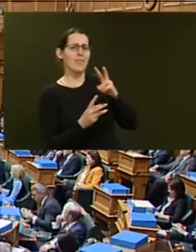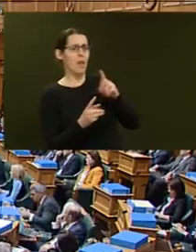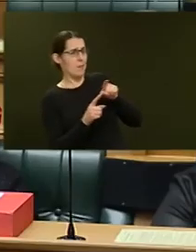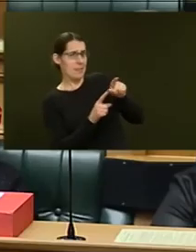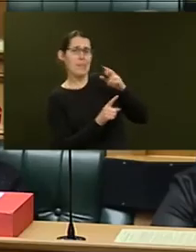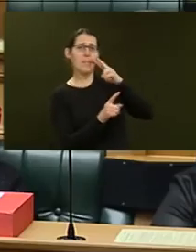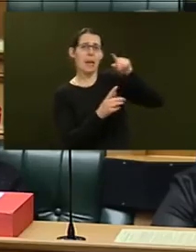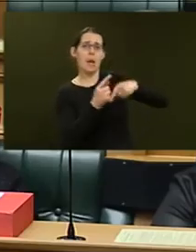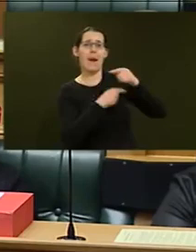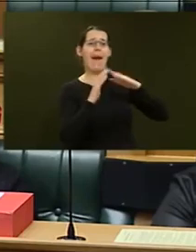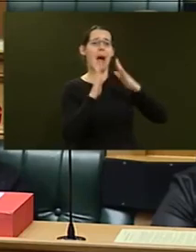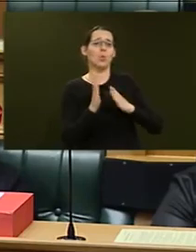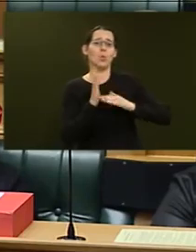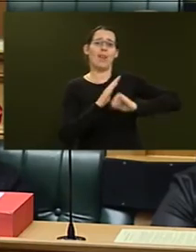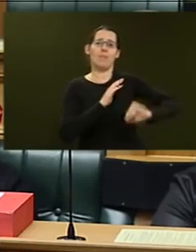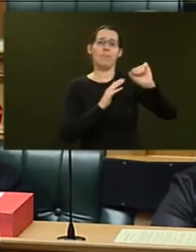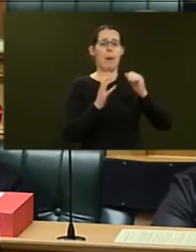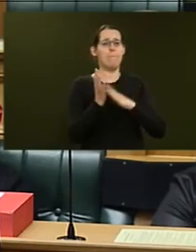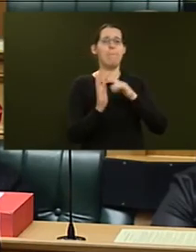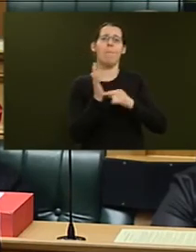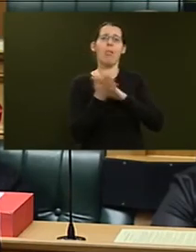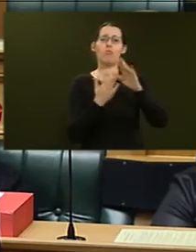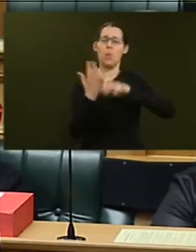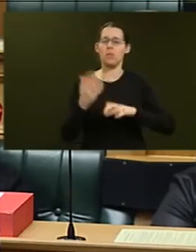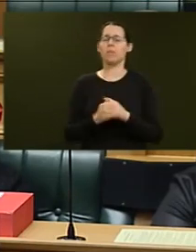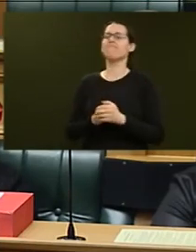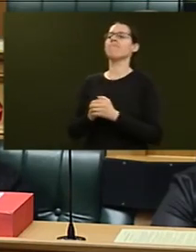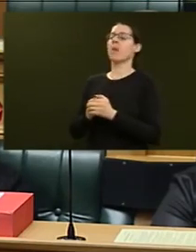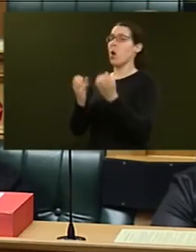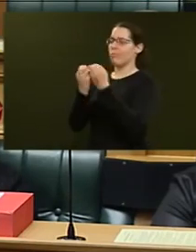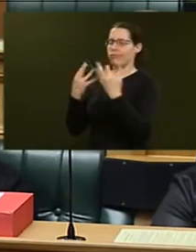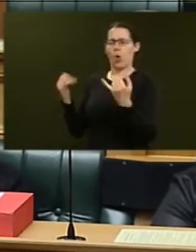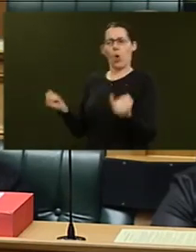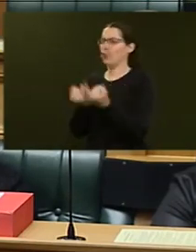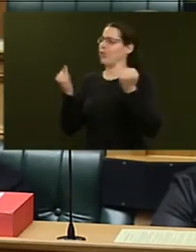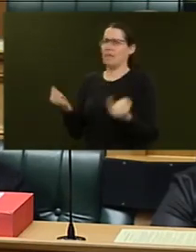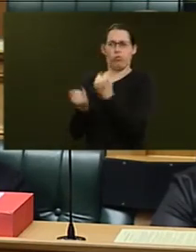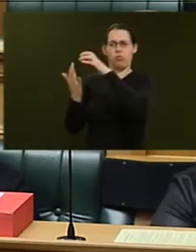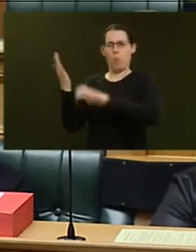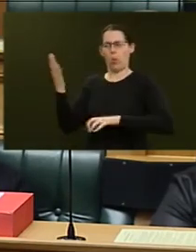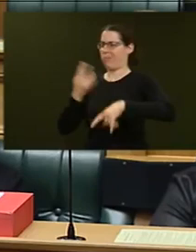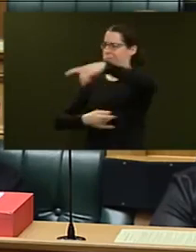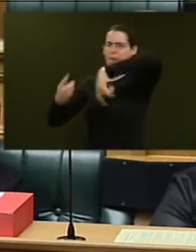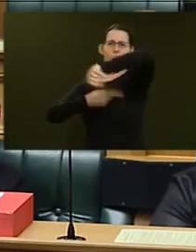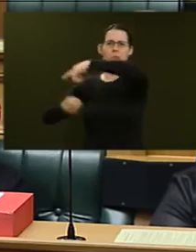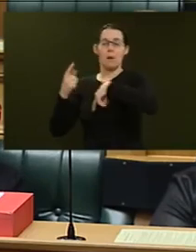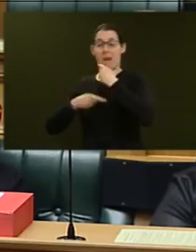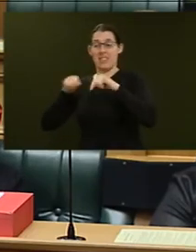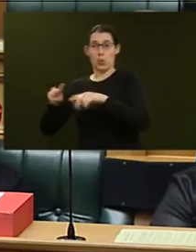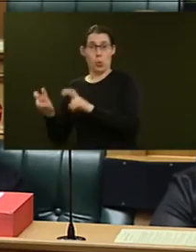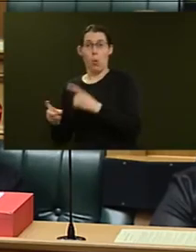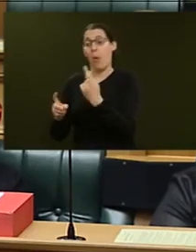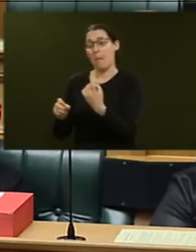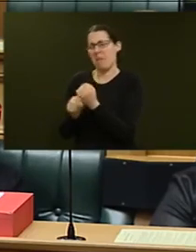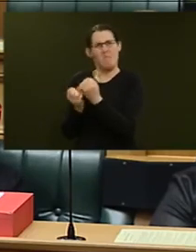Mr Speaker, there are many contradictory reports swirling around on this issue, but one that I've seen that makes a lot of sense is where, and I quote,